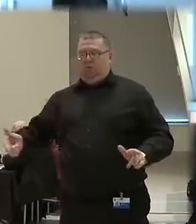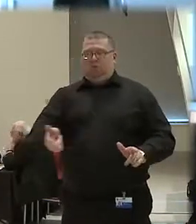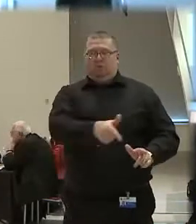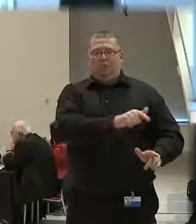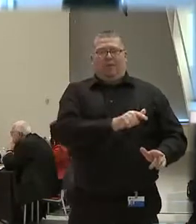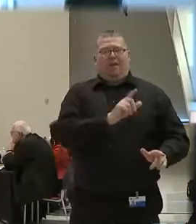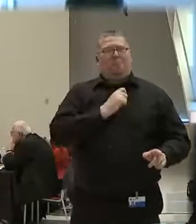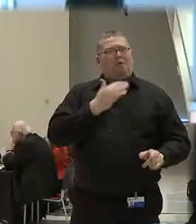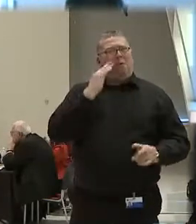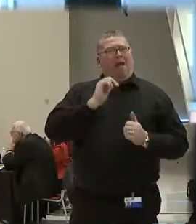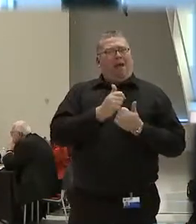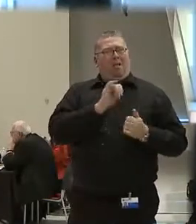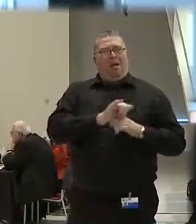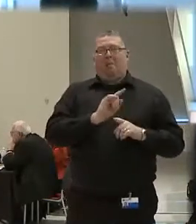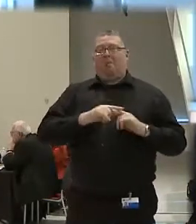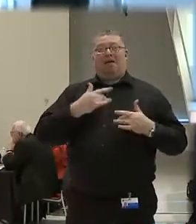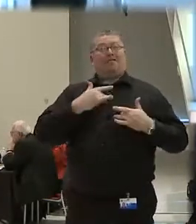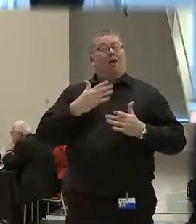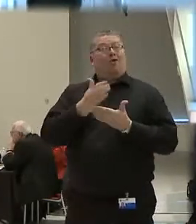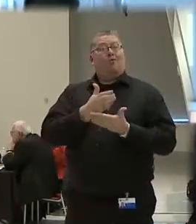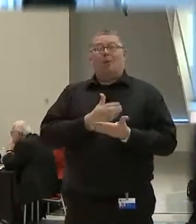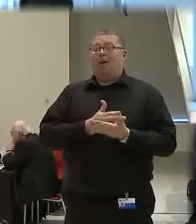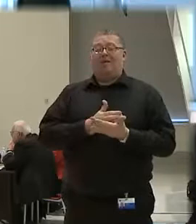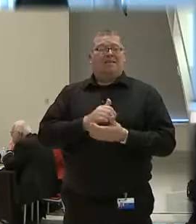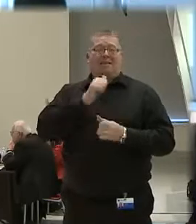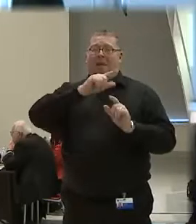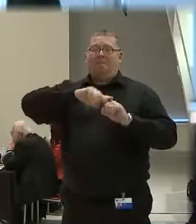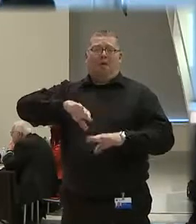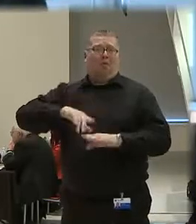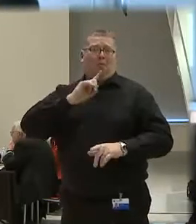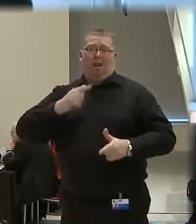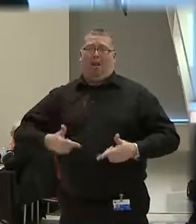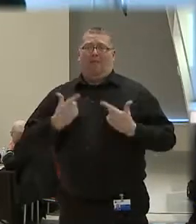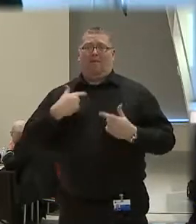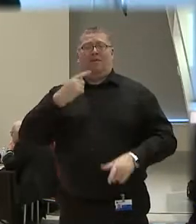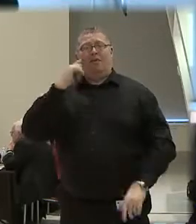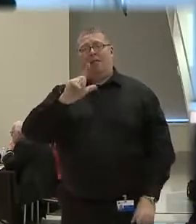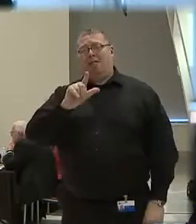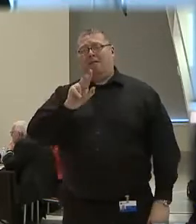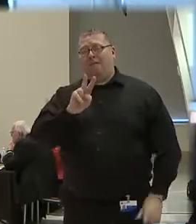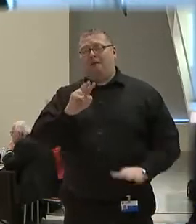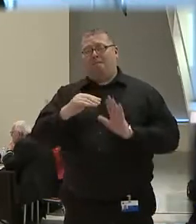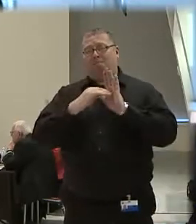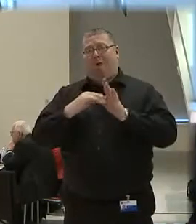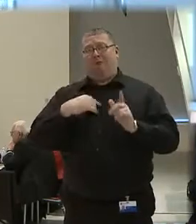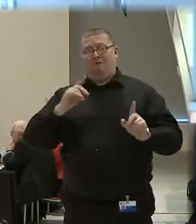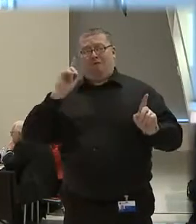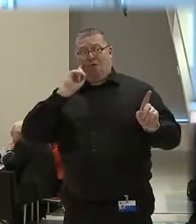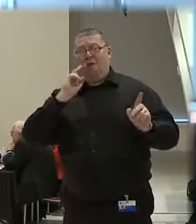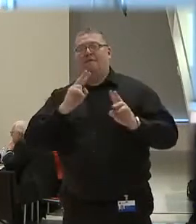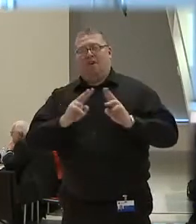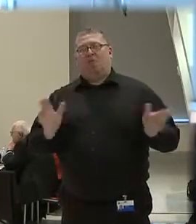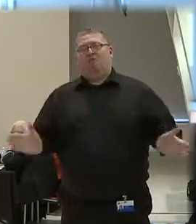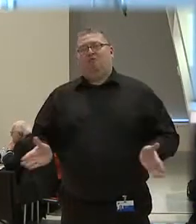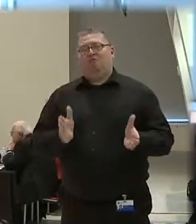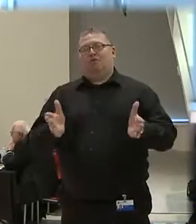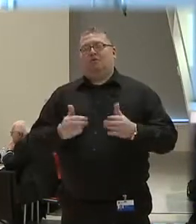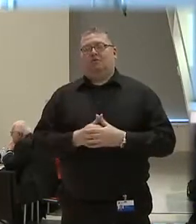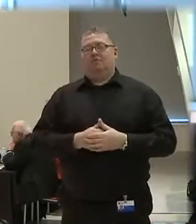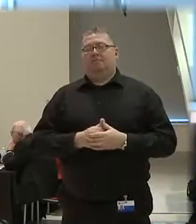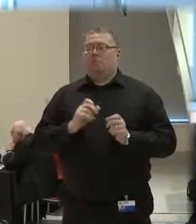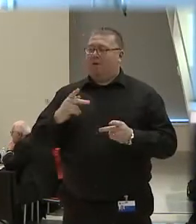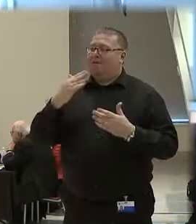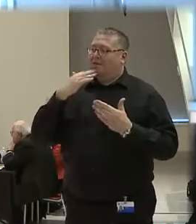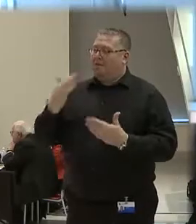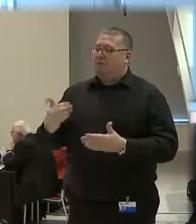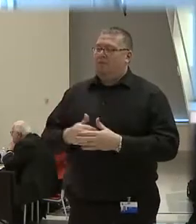And too many courses are simply not reality-based. And I think the Las Vegas model, what I heard from there, is very encouraging. Okay. Thank